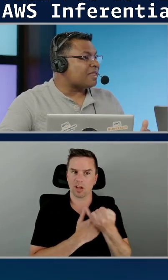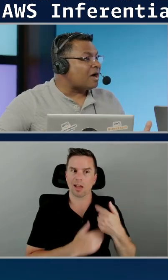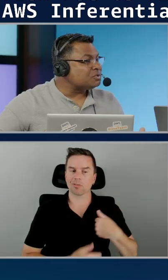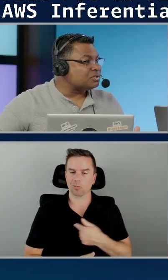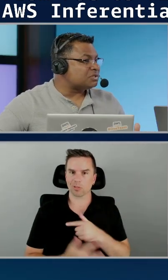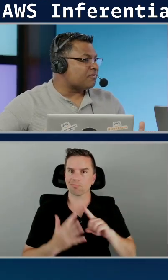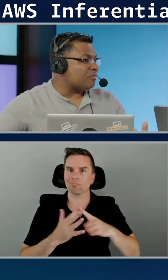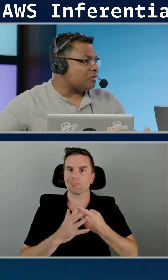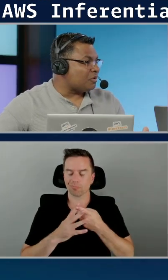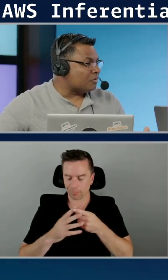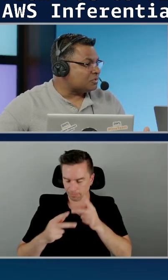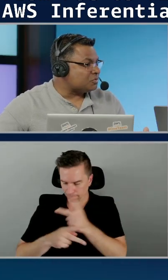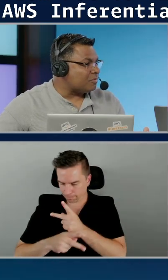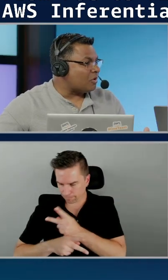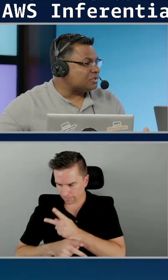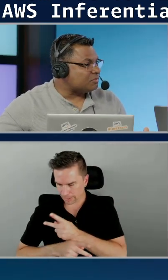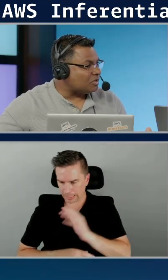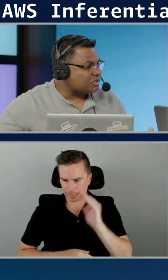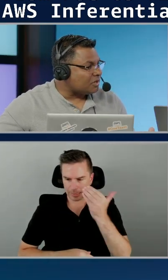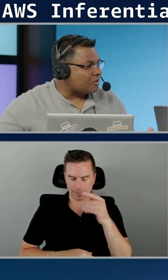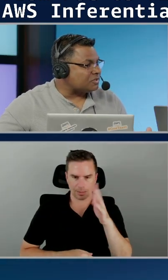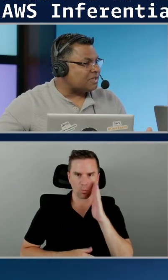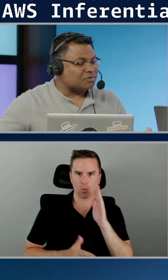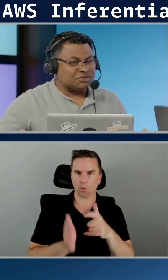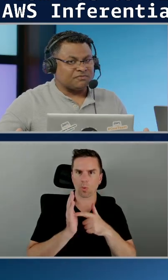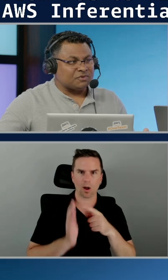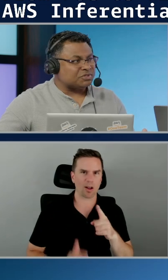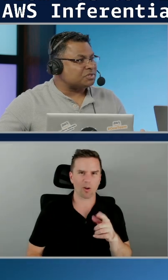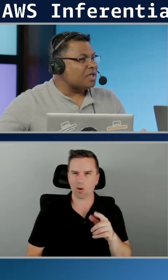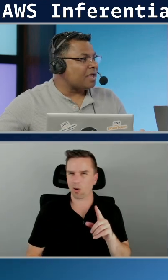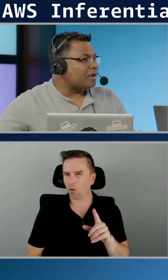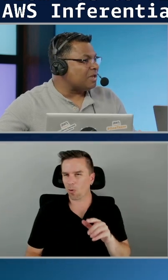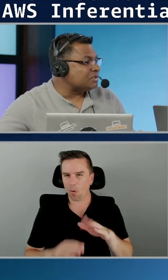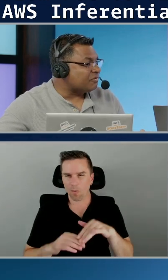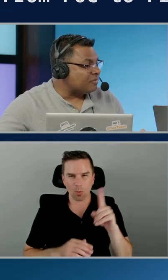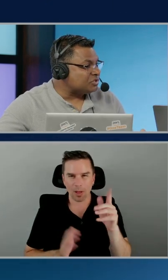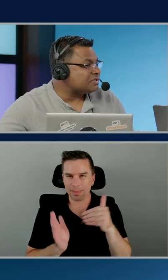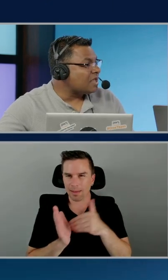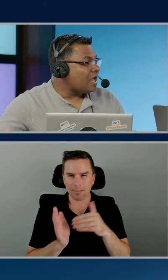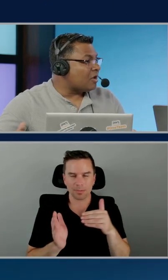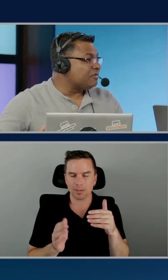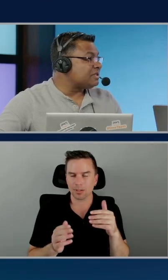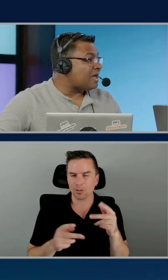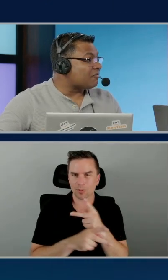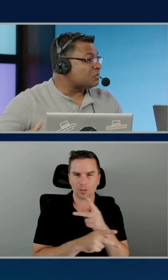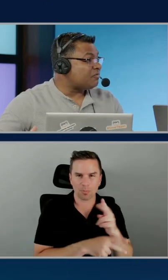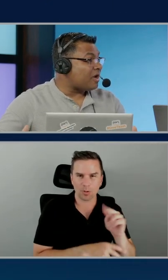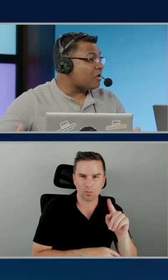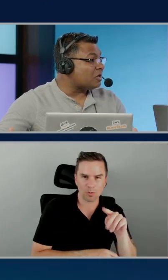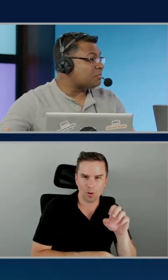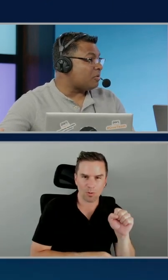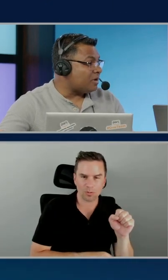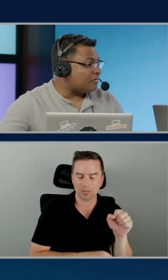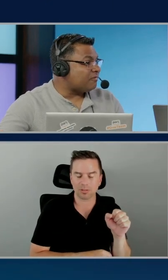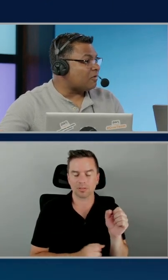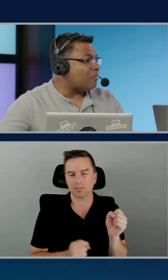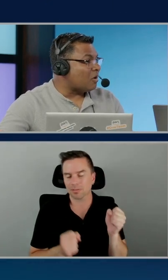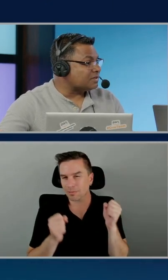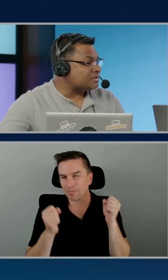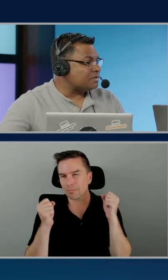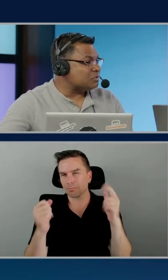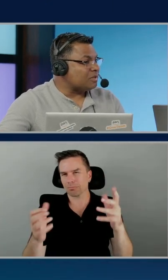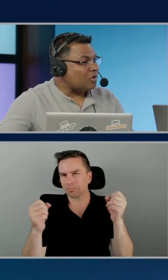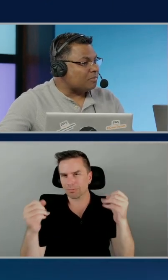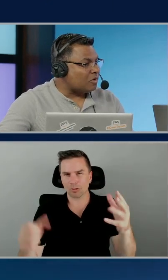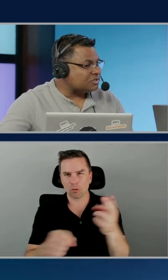we are going to need thousands of compute nodes to deploy this project across thousands of users and millions of images. And obviously, that was very cost-prohibitive for